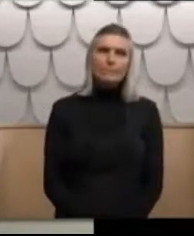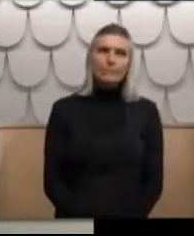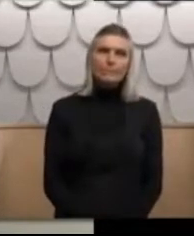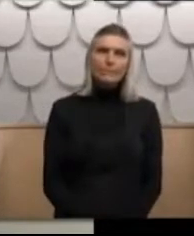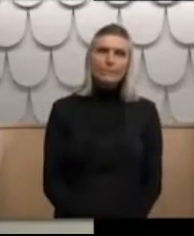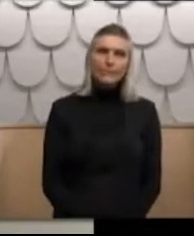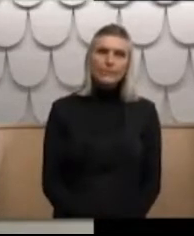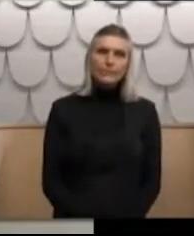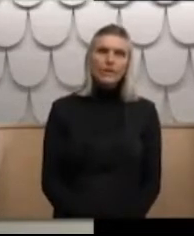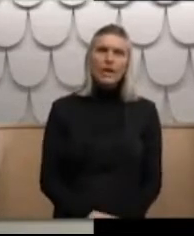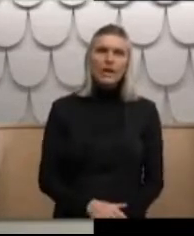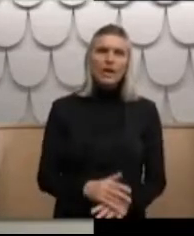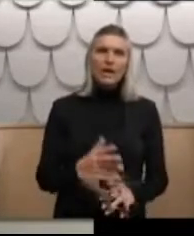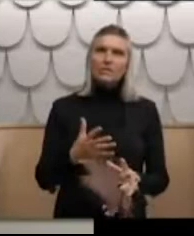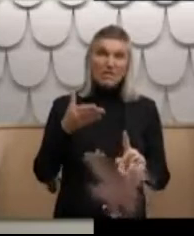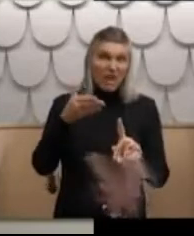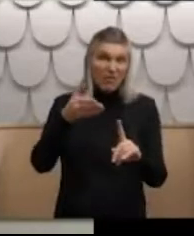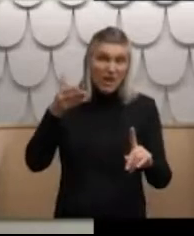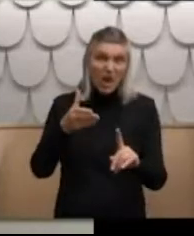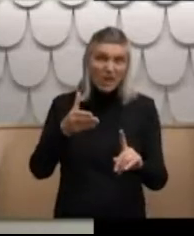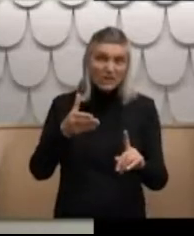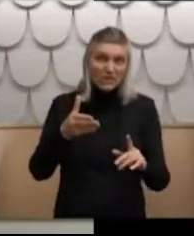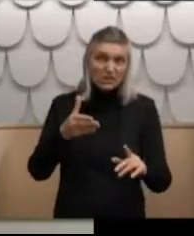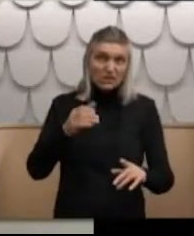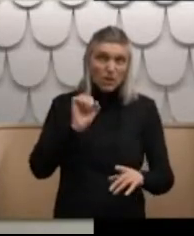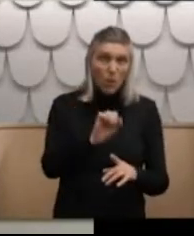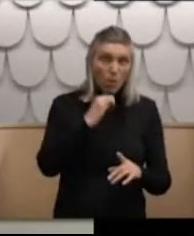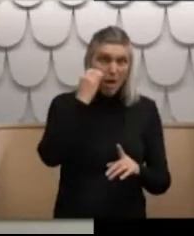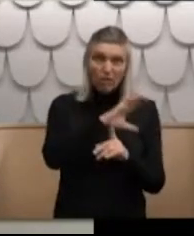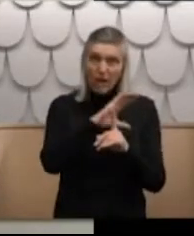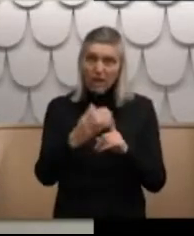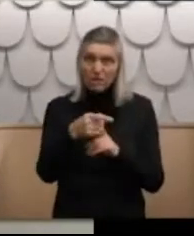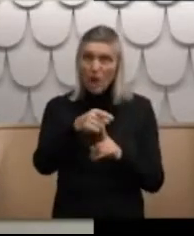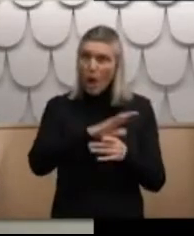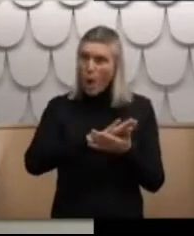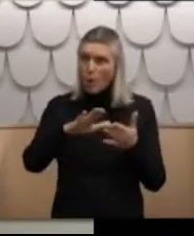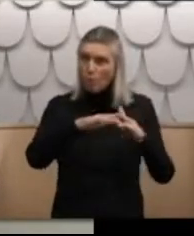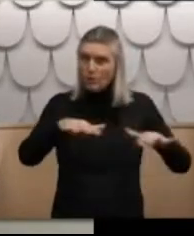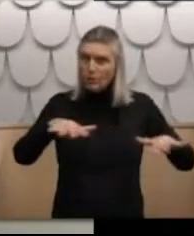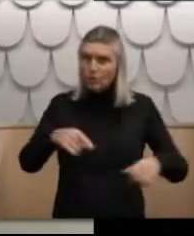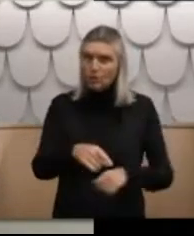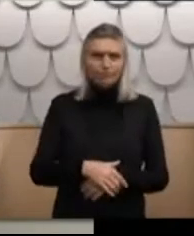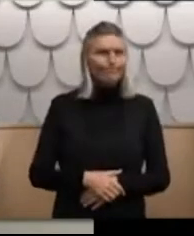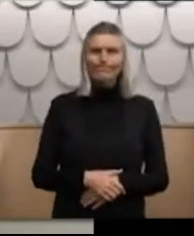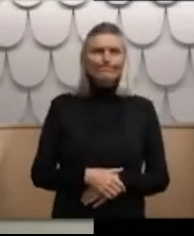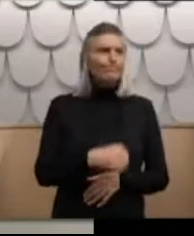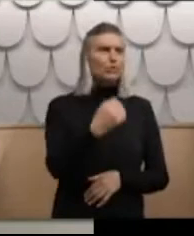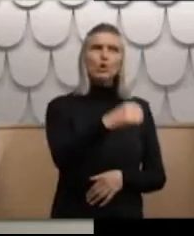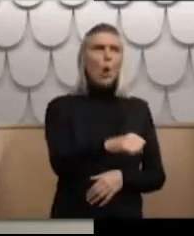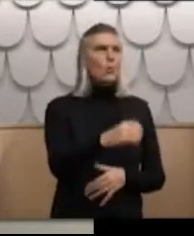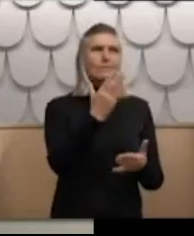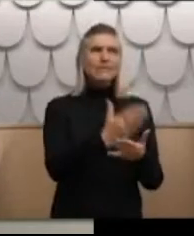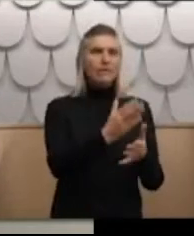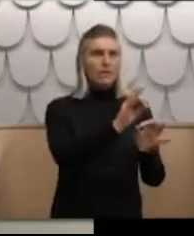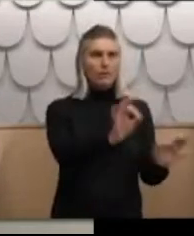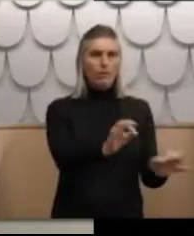just… just… Sorry. Any recognition of your Māori culture there? No, absolutely not.